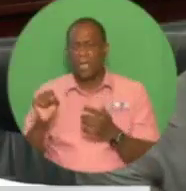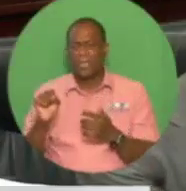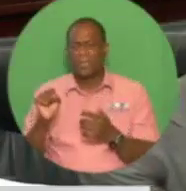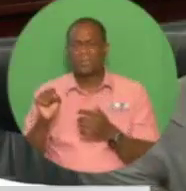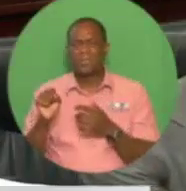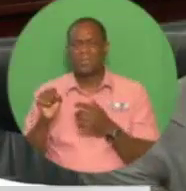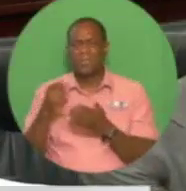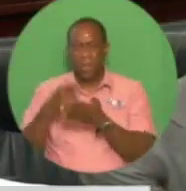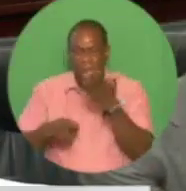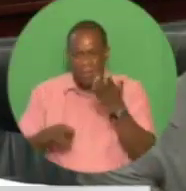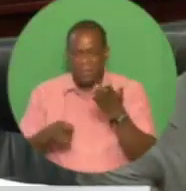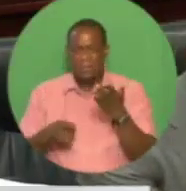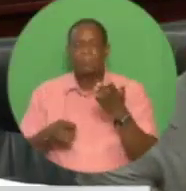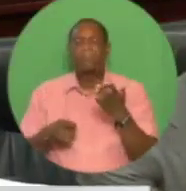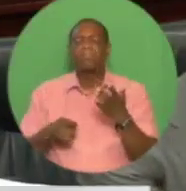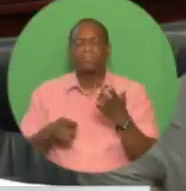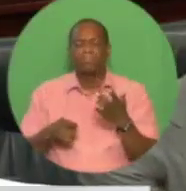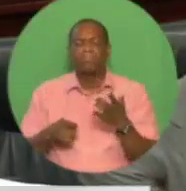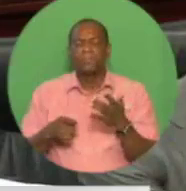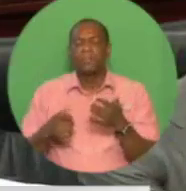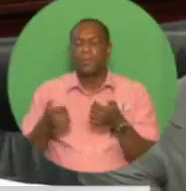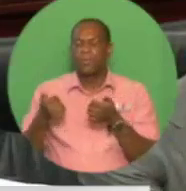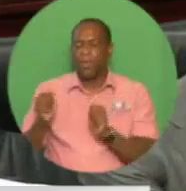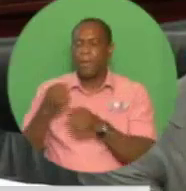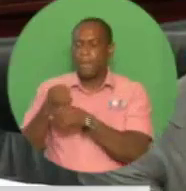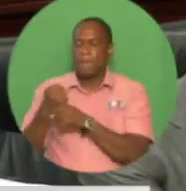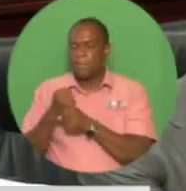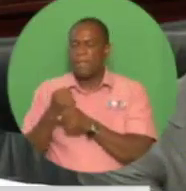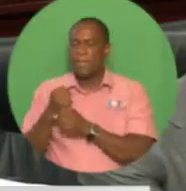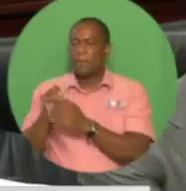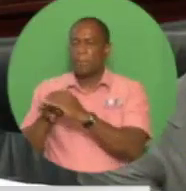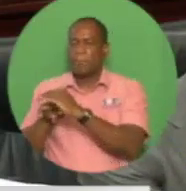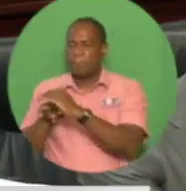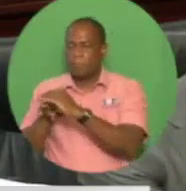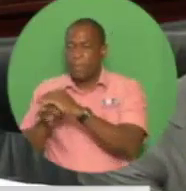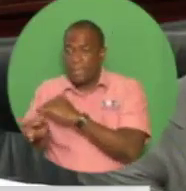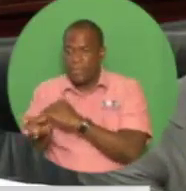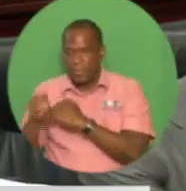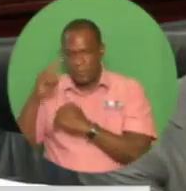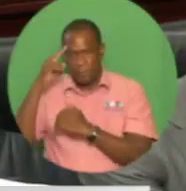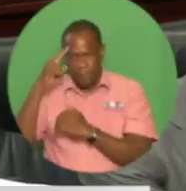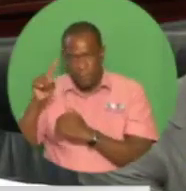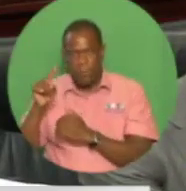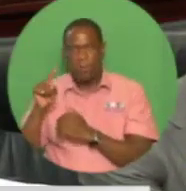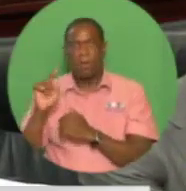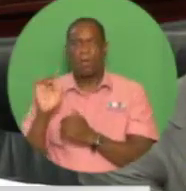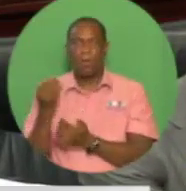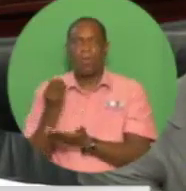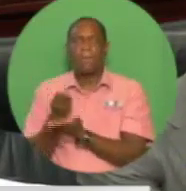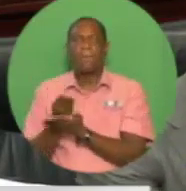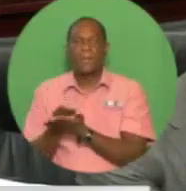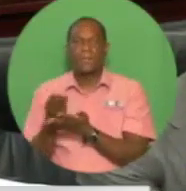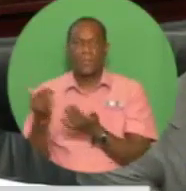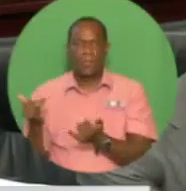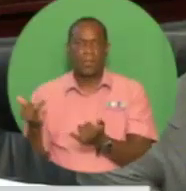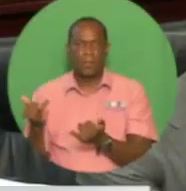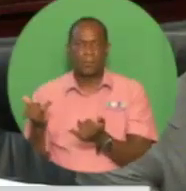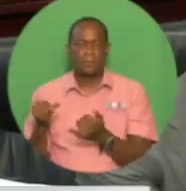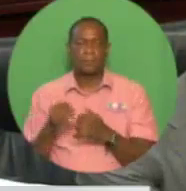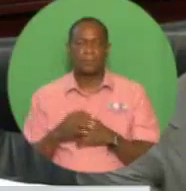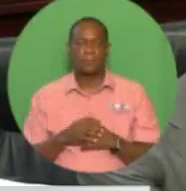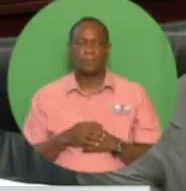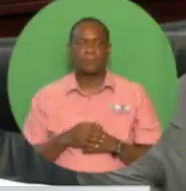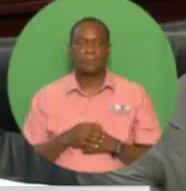per MMBTU. We established an expenditure profile of $50.5 billion, including a capital